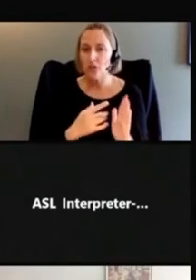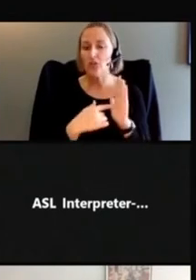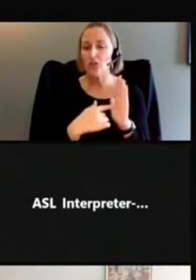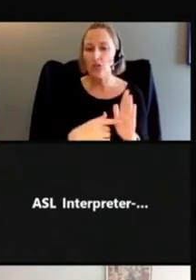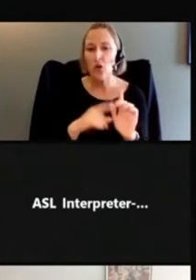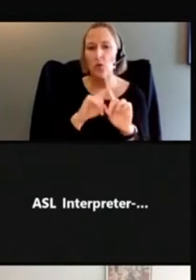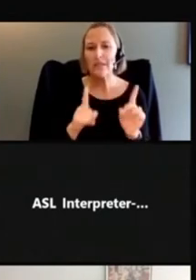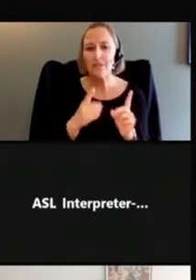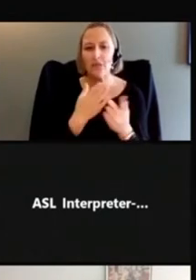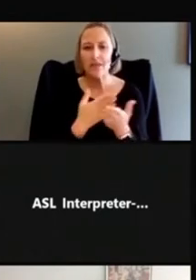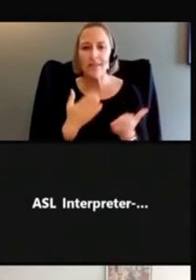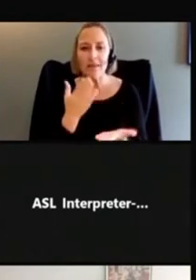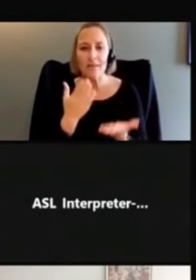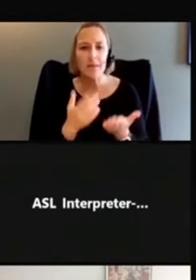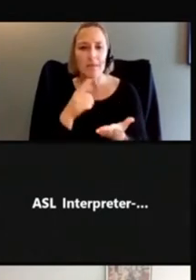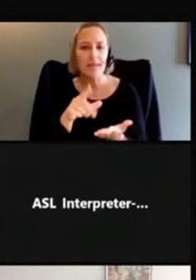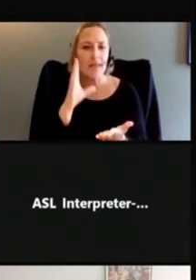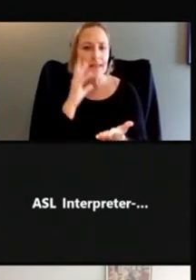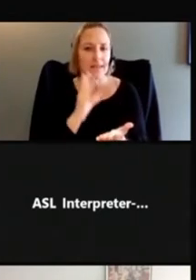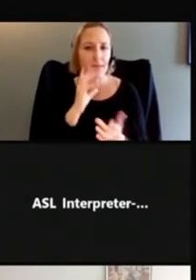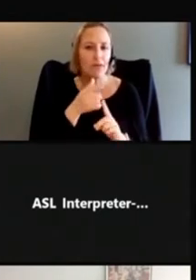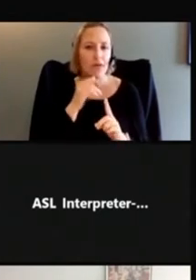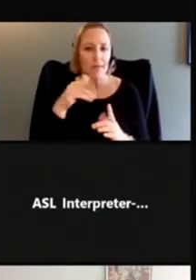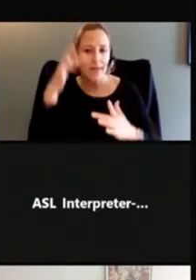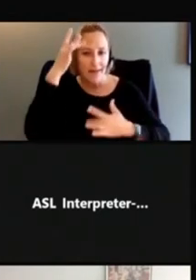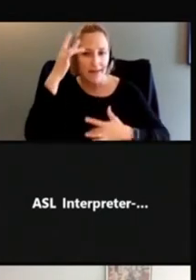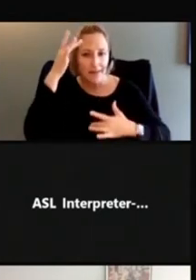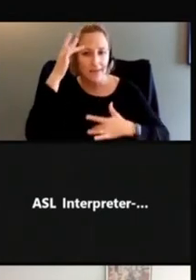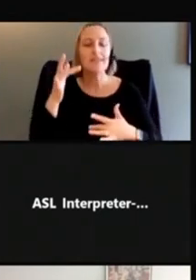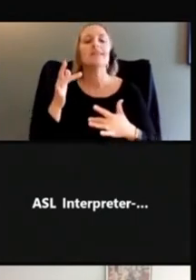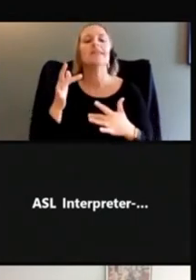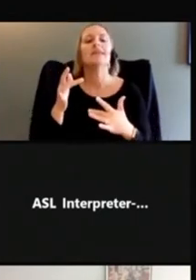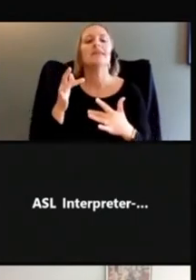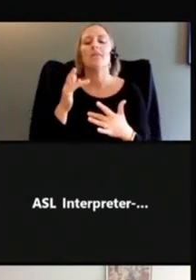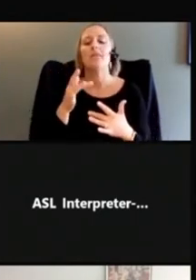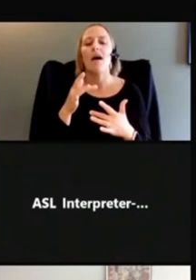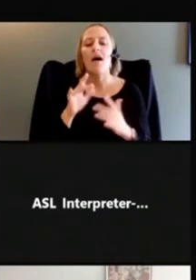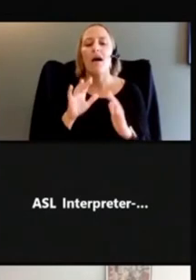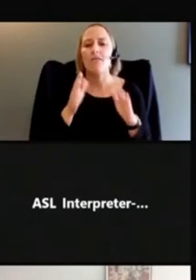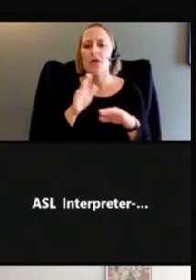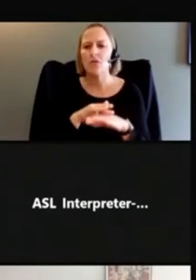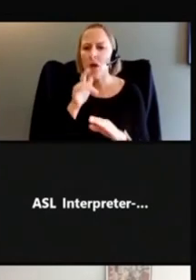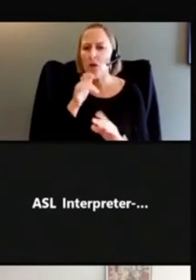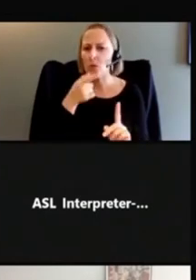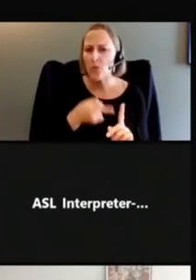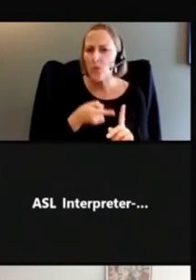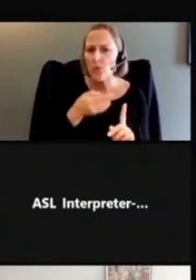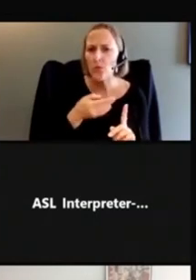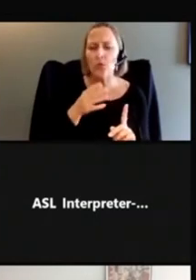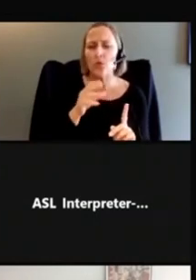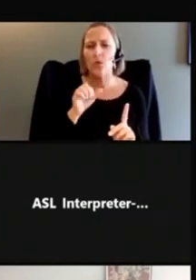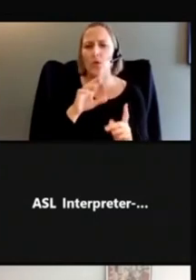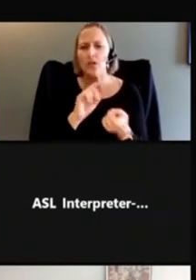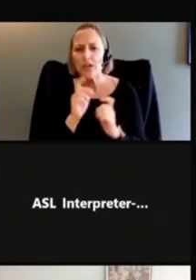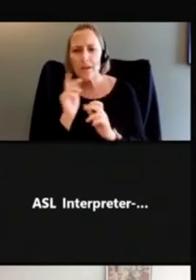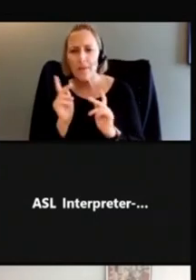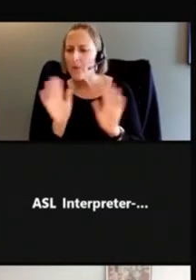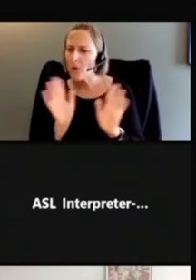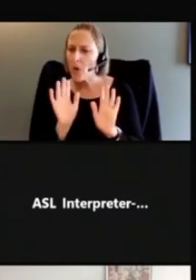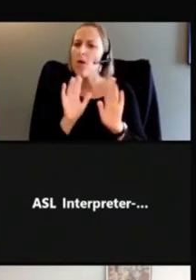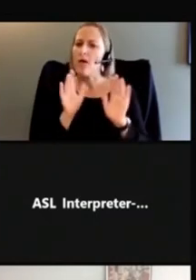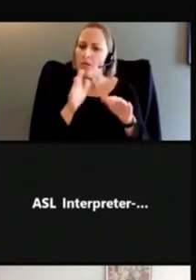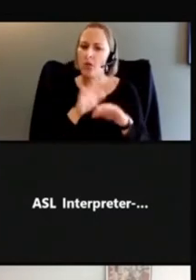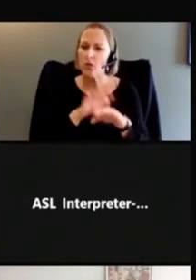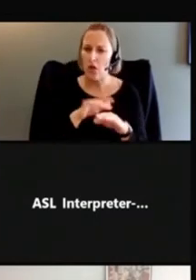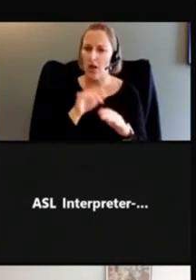experiencing. But the focus really isn't on, you know, who this person is, or changing up the people, it is on what